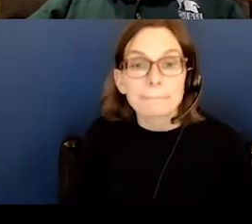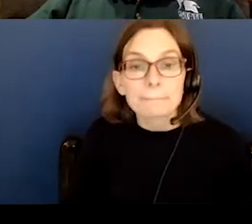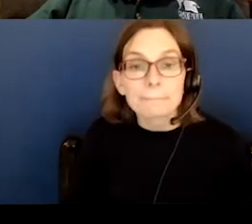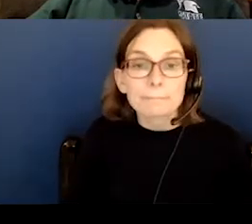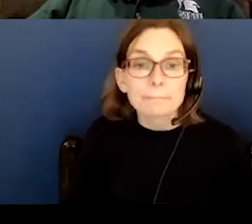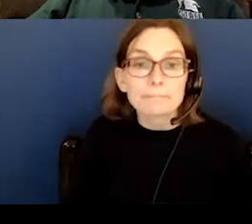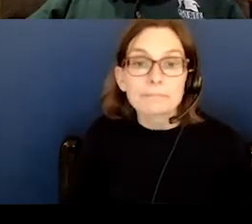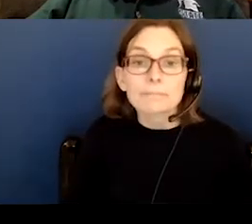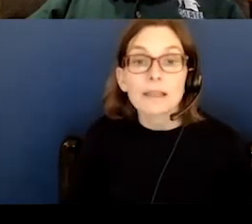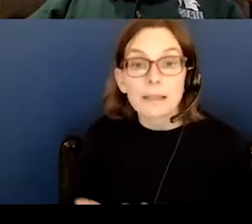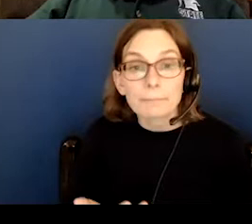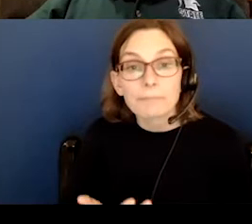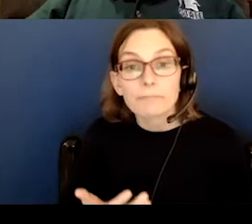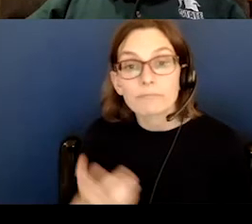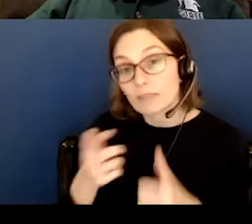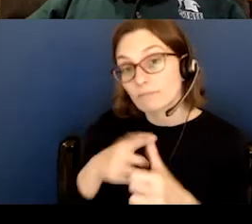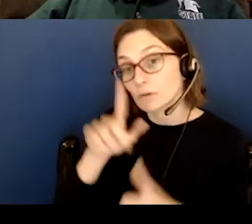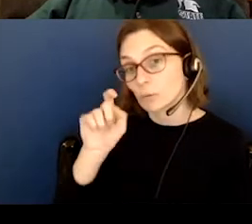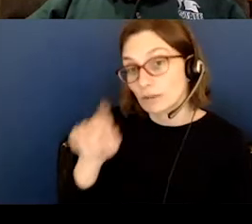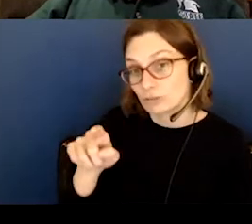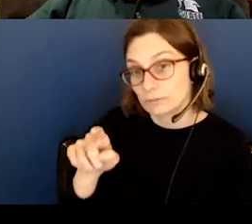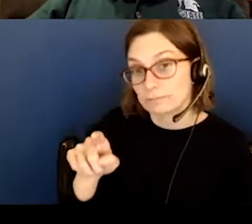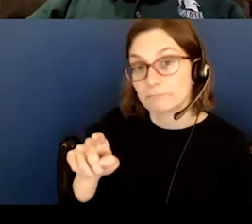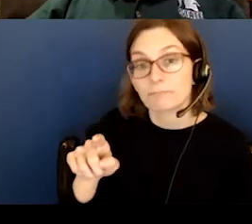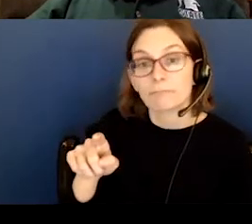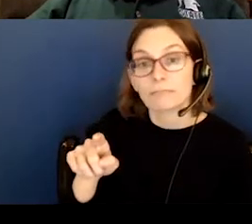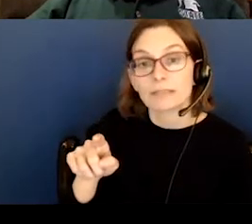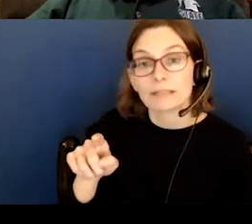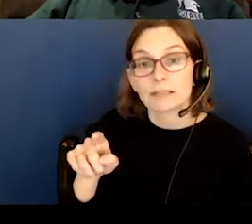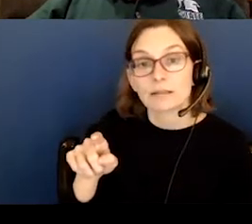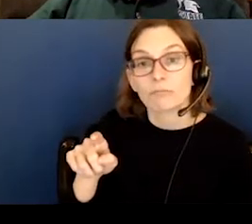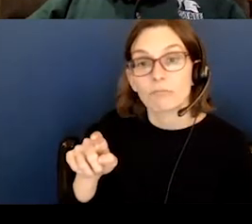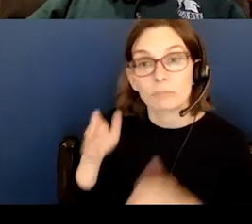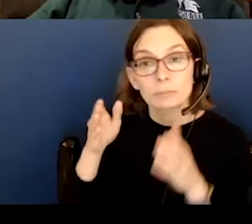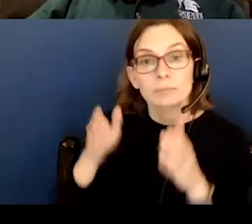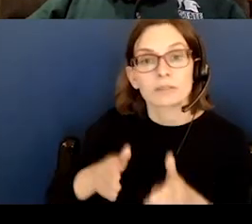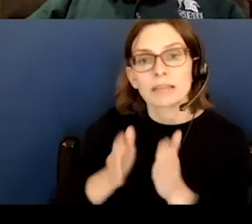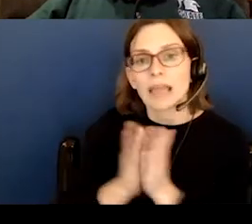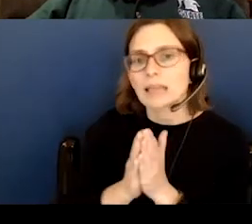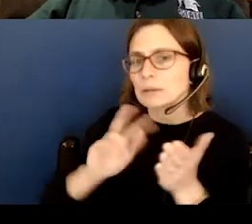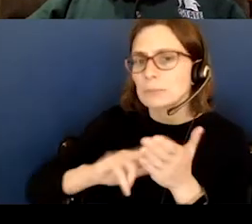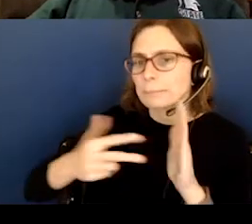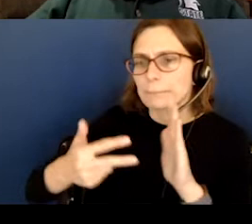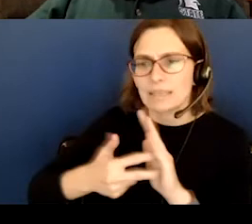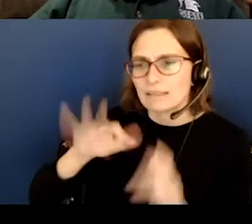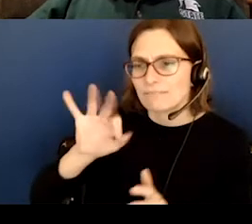On that note, the first question. This person is asking, what is a fireball?